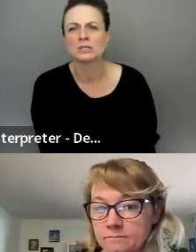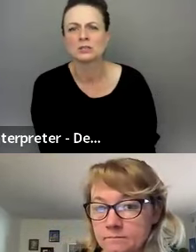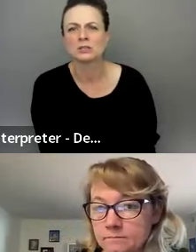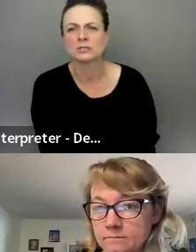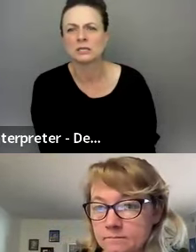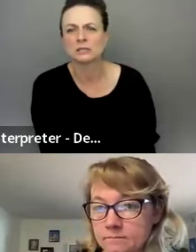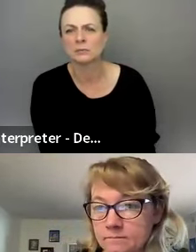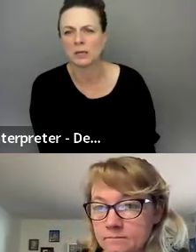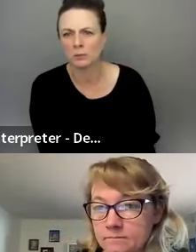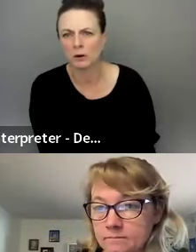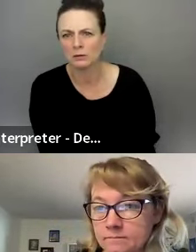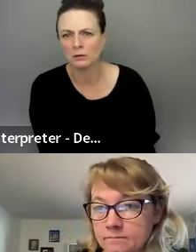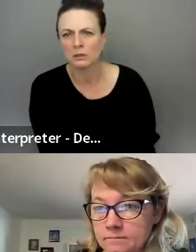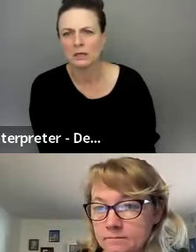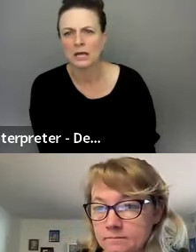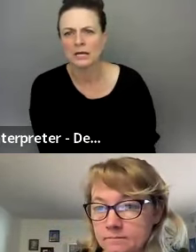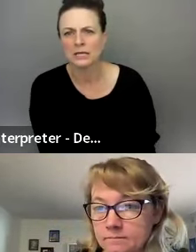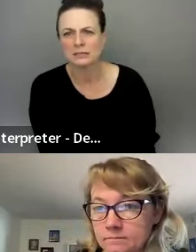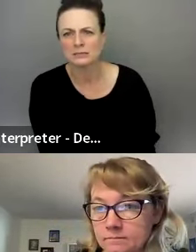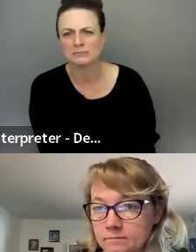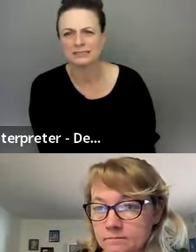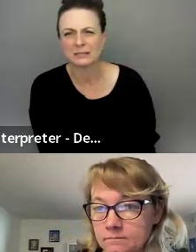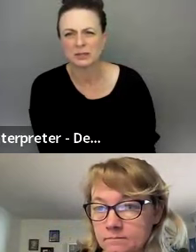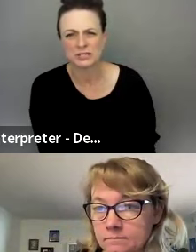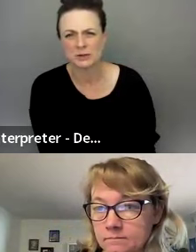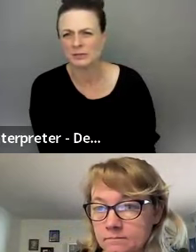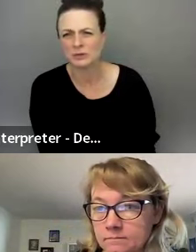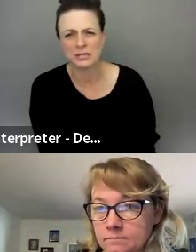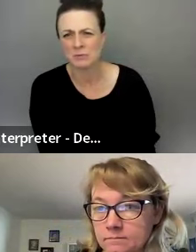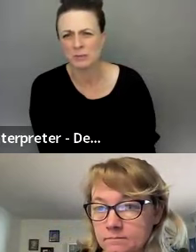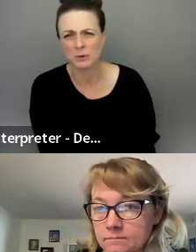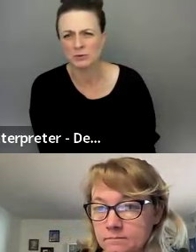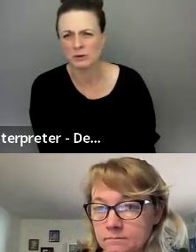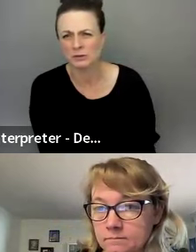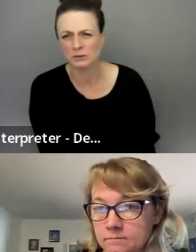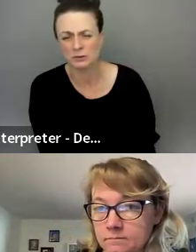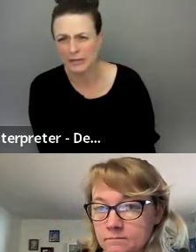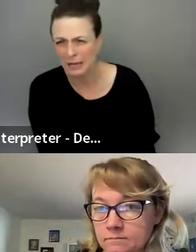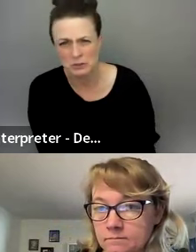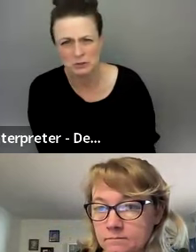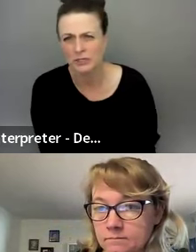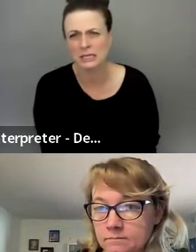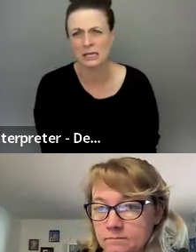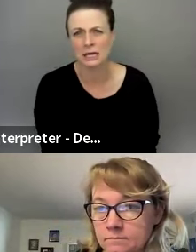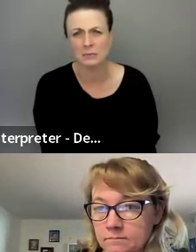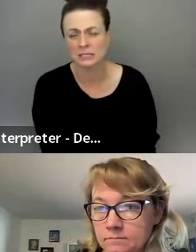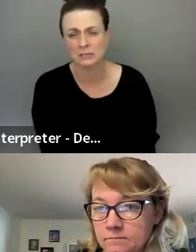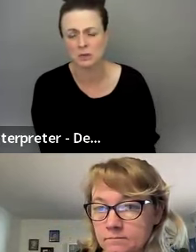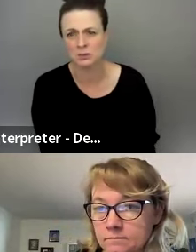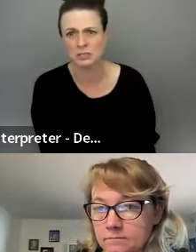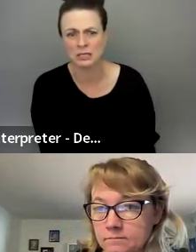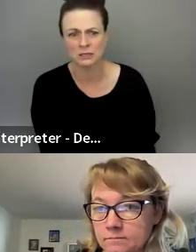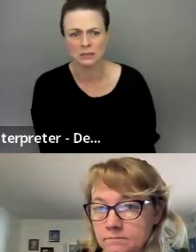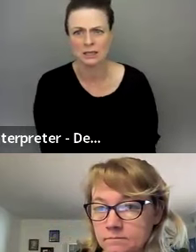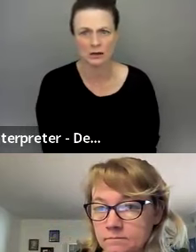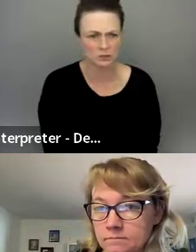you see some people, and it's, you see their same people, their cameras are freezing. I mean, is it